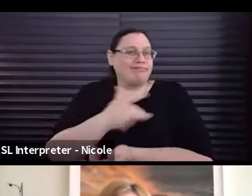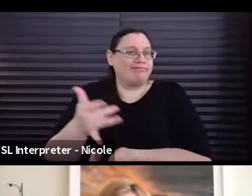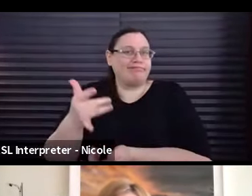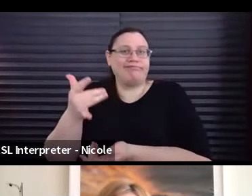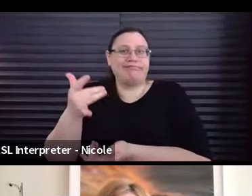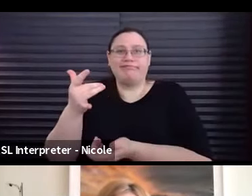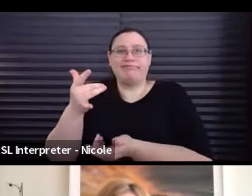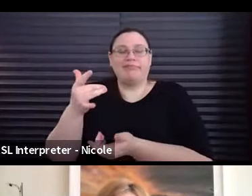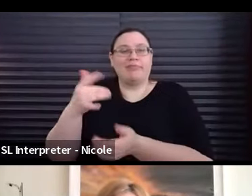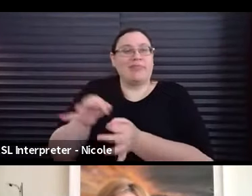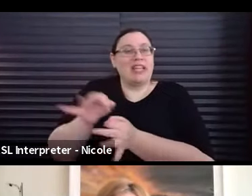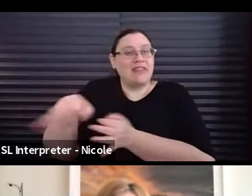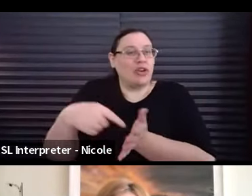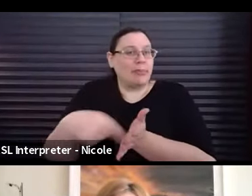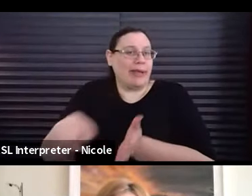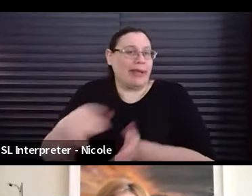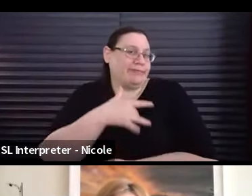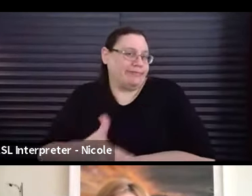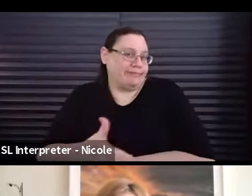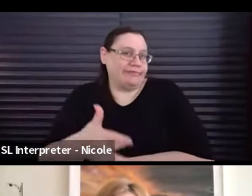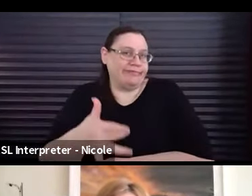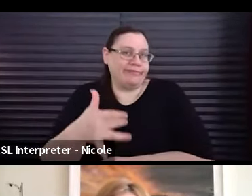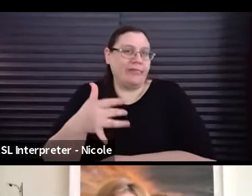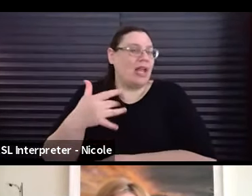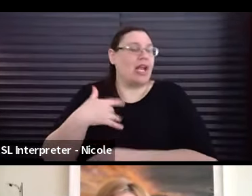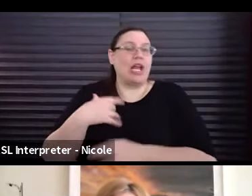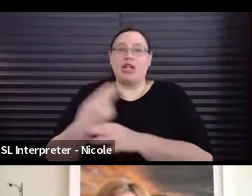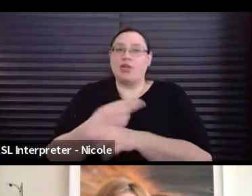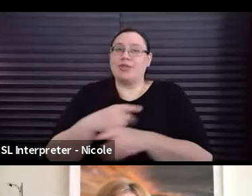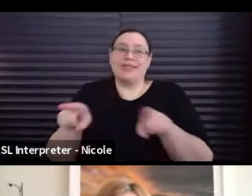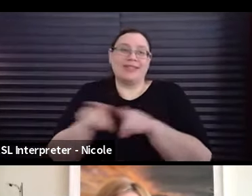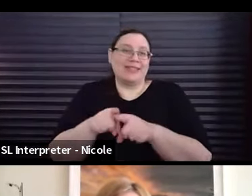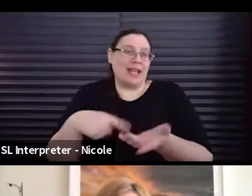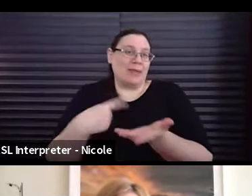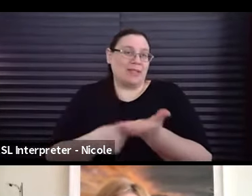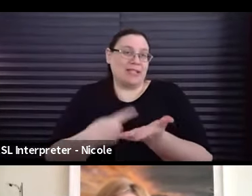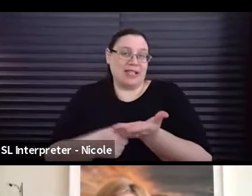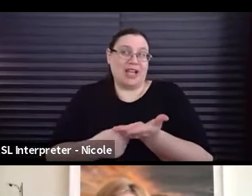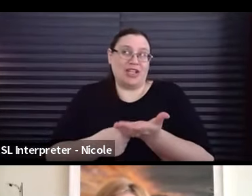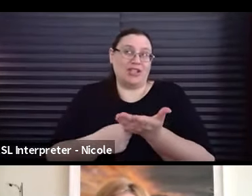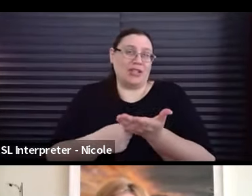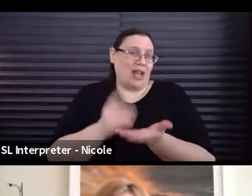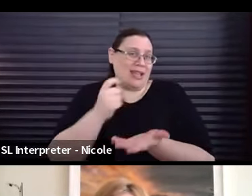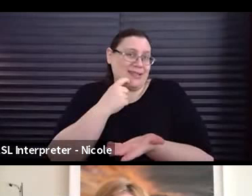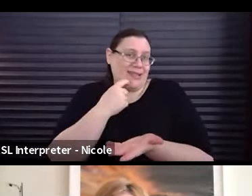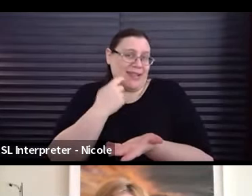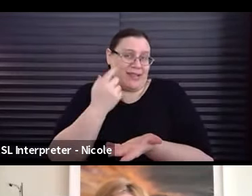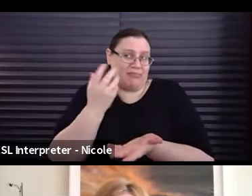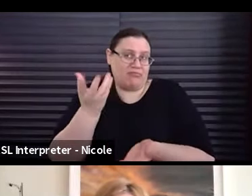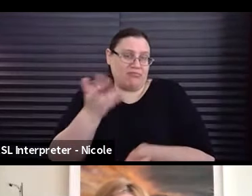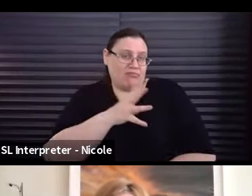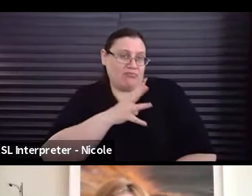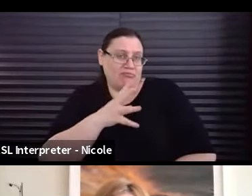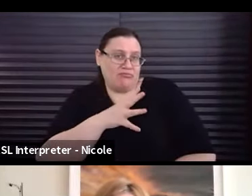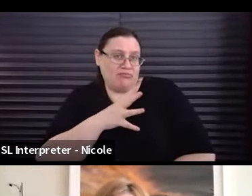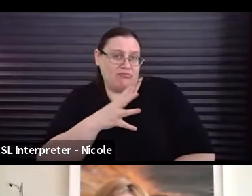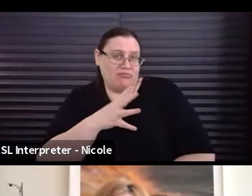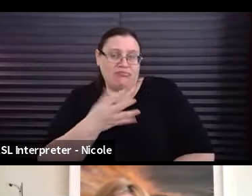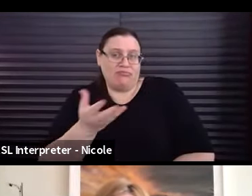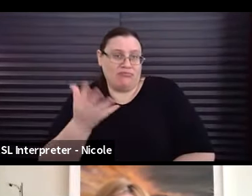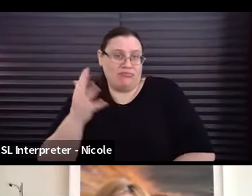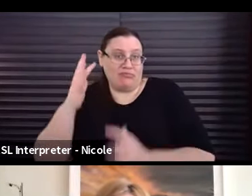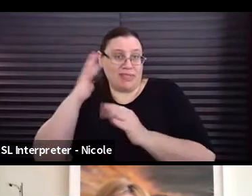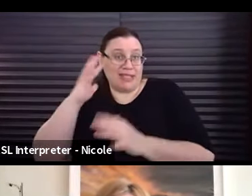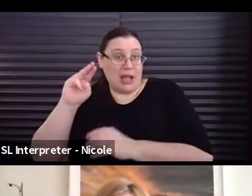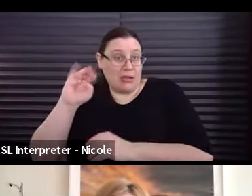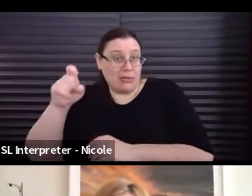deferred pay. And, and, I just use that same sort of discussion, like, okay, so is the sound, you know, mixer getting